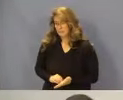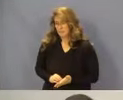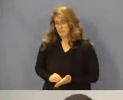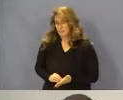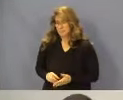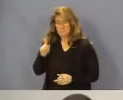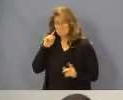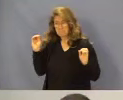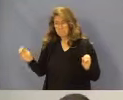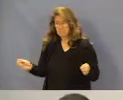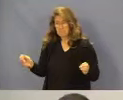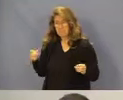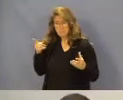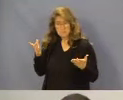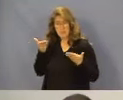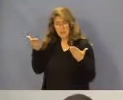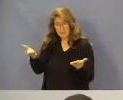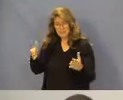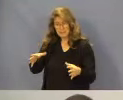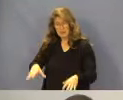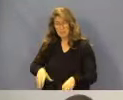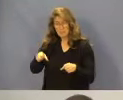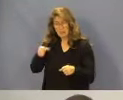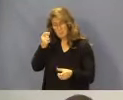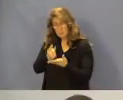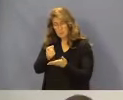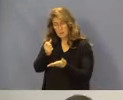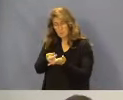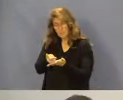Hearing none, is there a motion for approval for initial adoption?